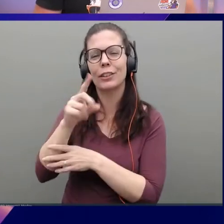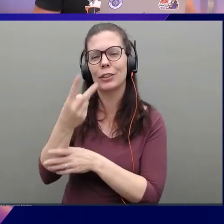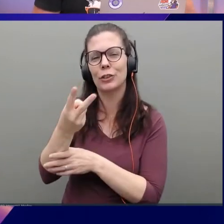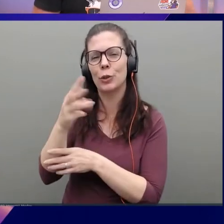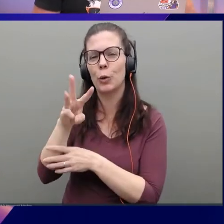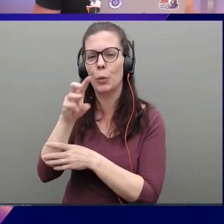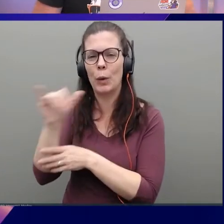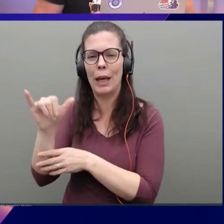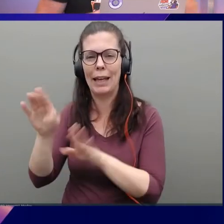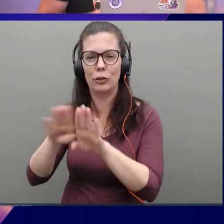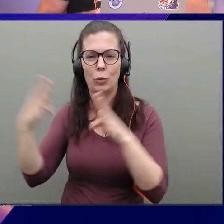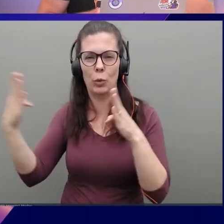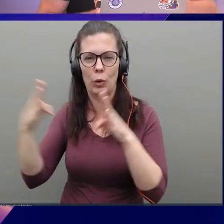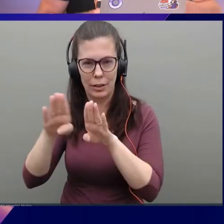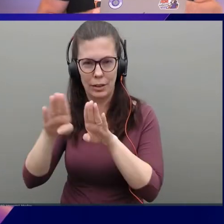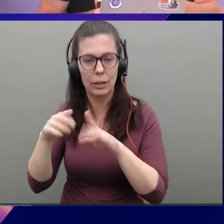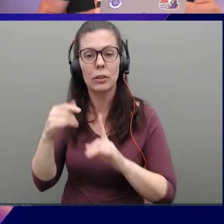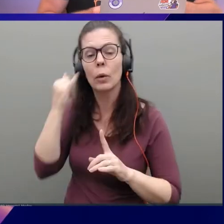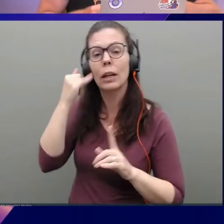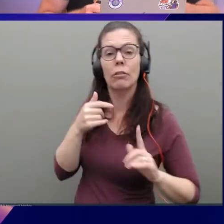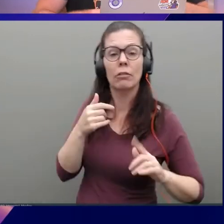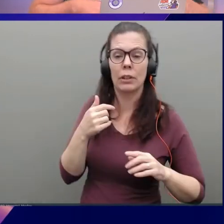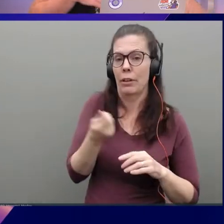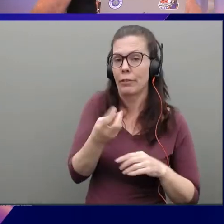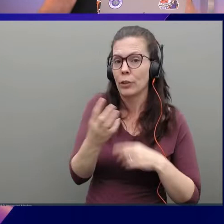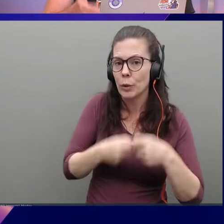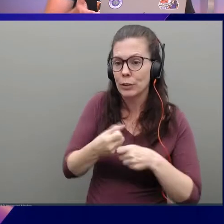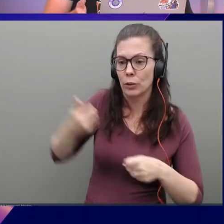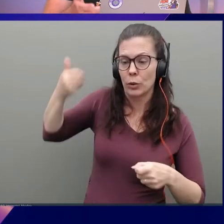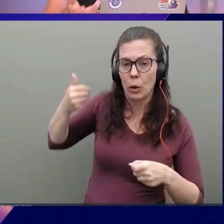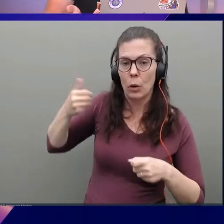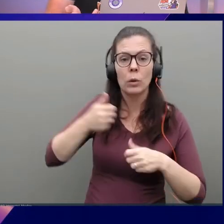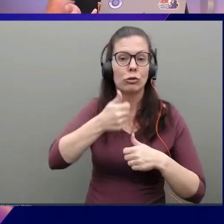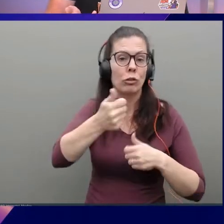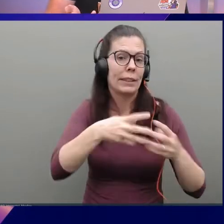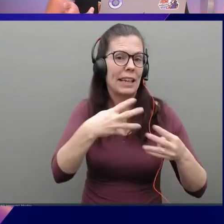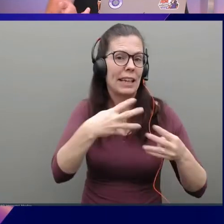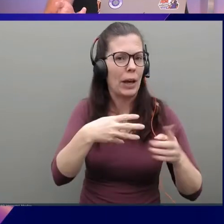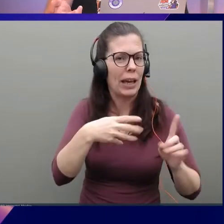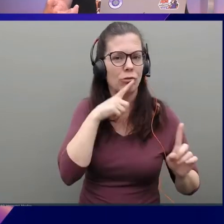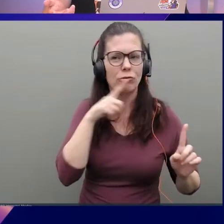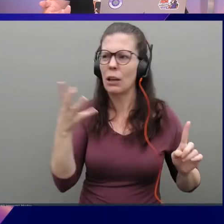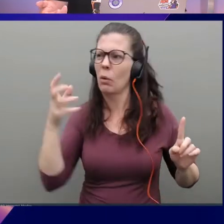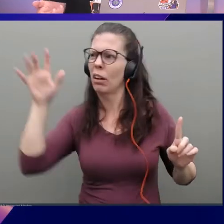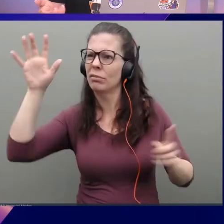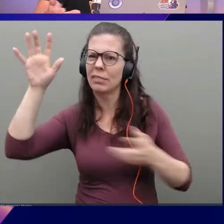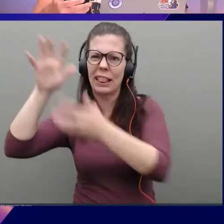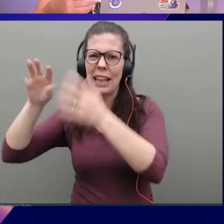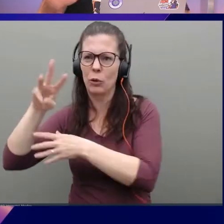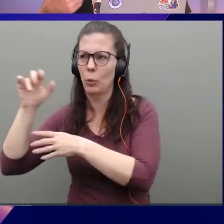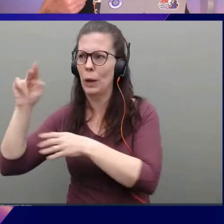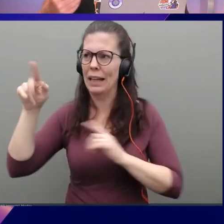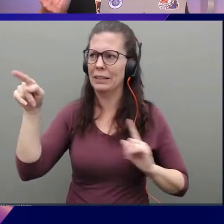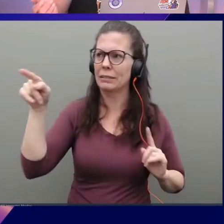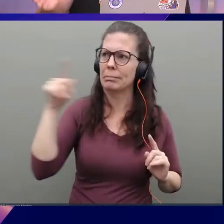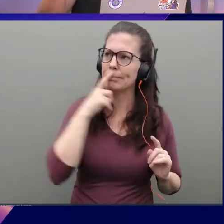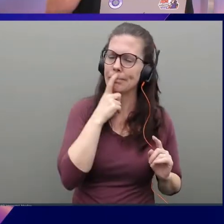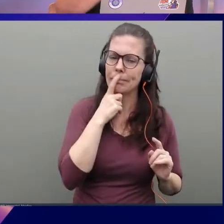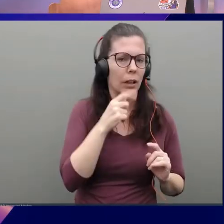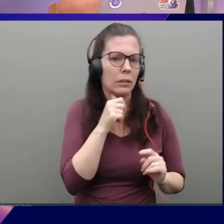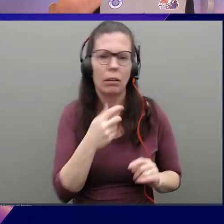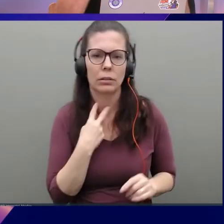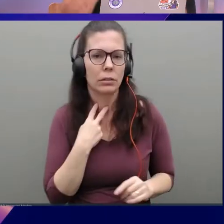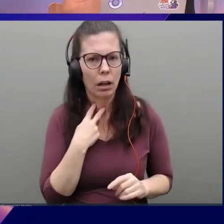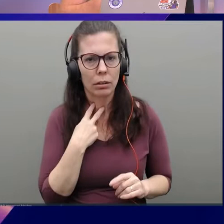transit gateways a couple years ago, and you go, wow, I really want to get into this Cloud WAN thing, you know, you're not really stuck. You can go